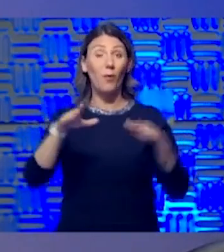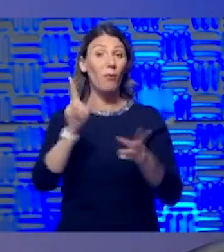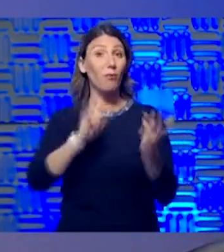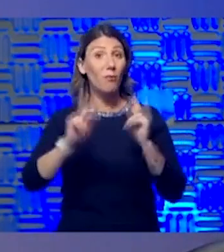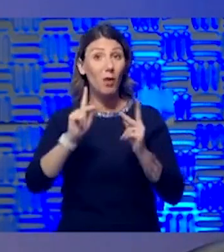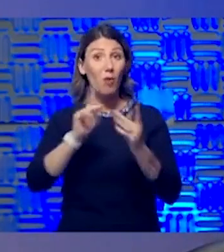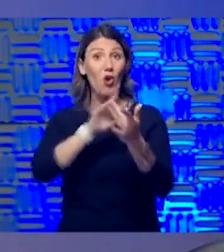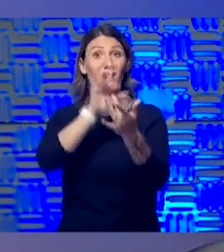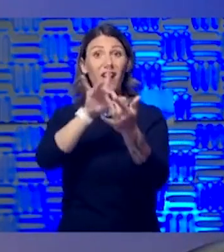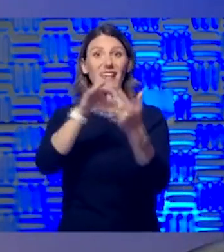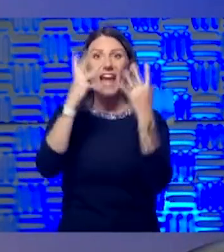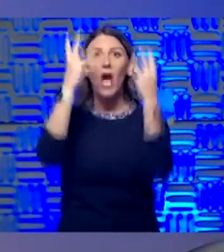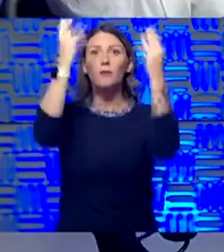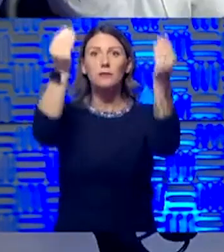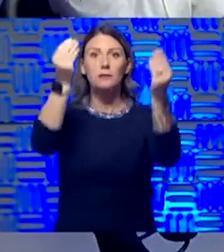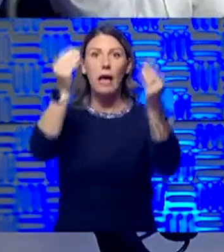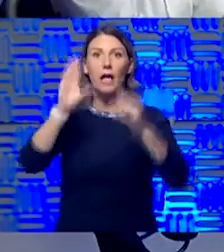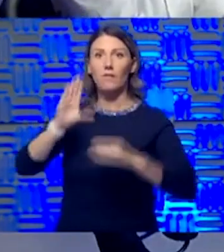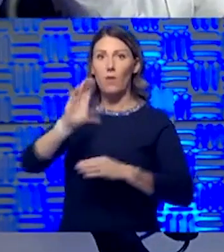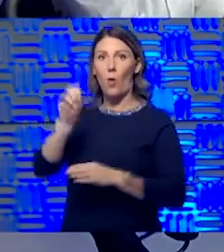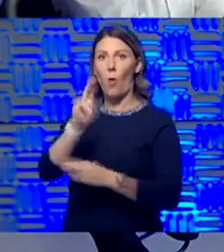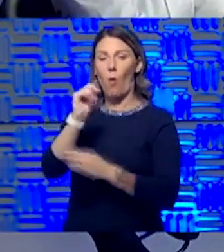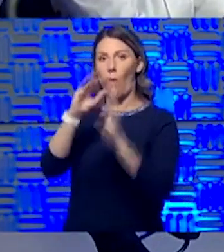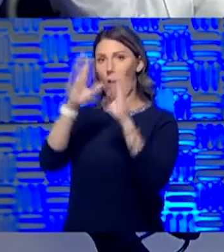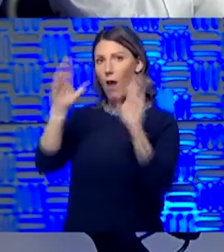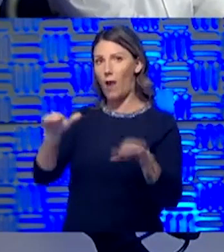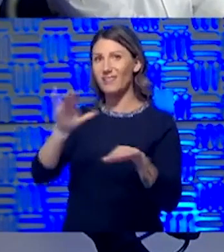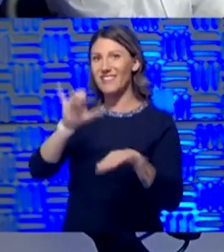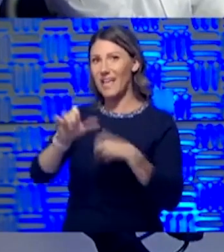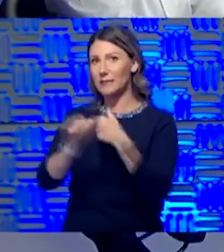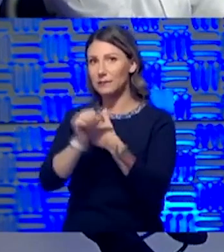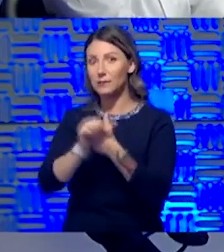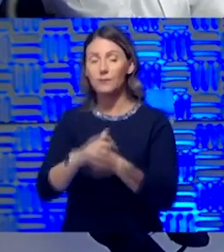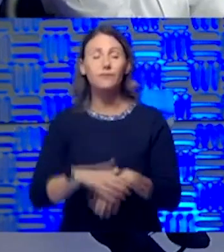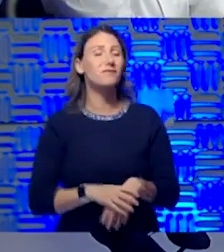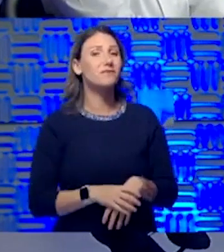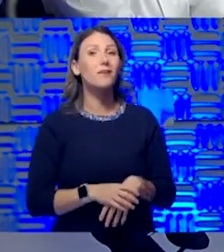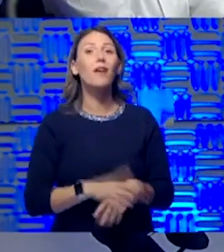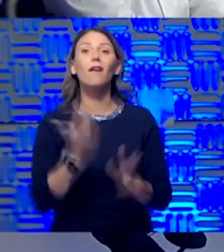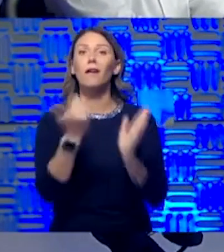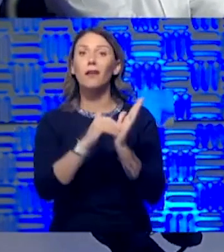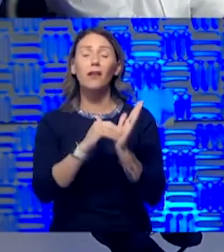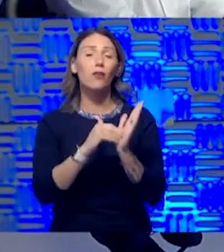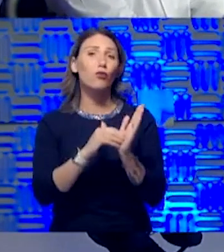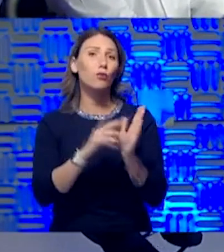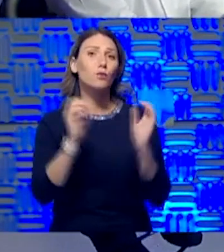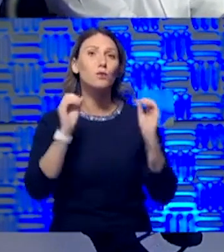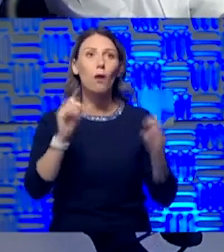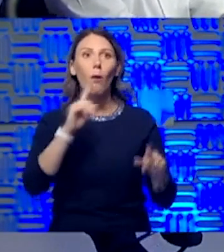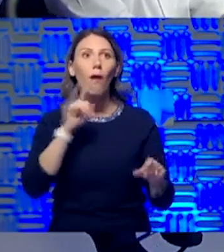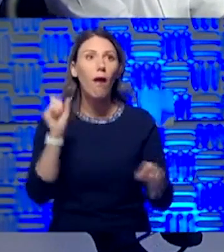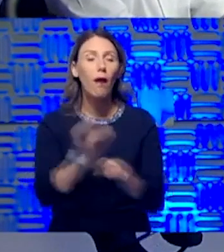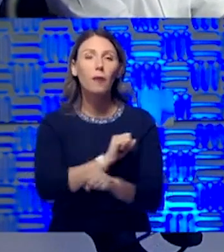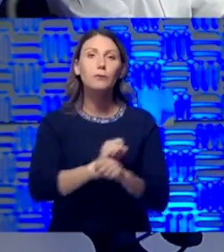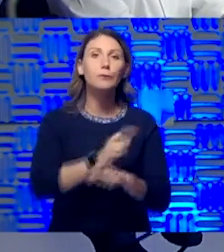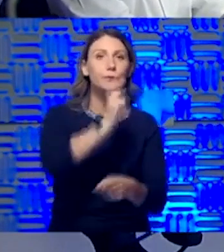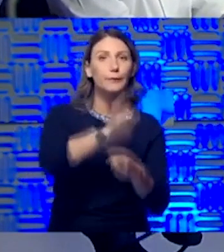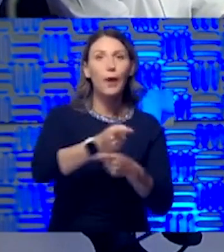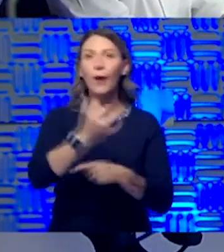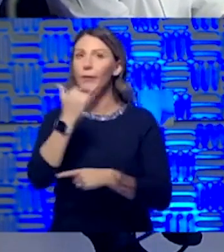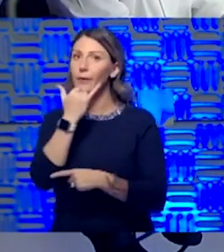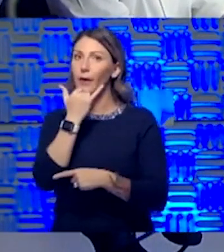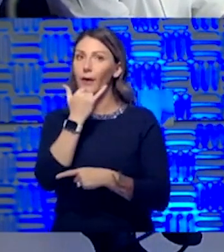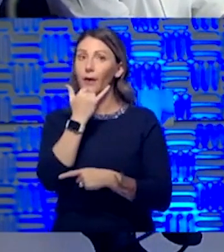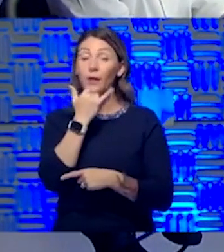household, and that's where the real danger comes in. and you know what, again, there is no absolute right or wrong to that answer, right? The problem is that it's